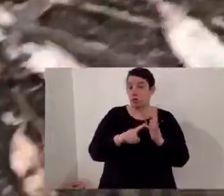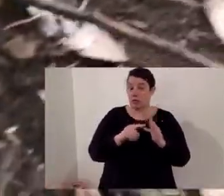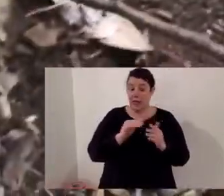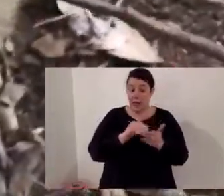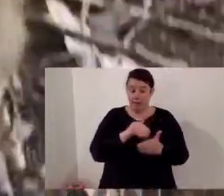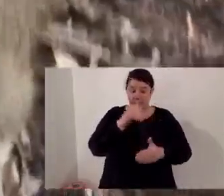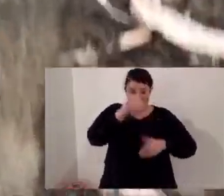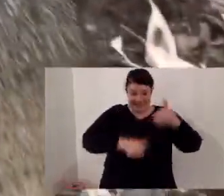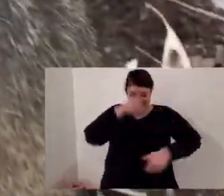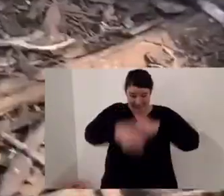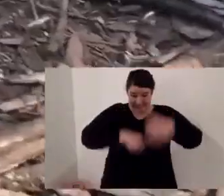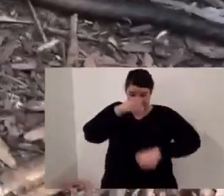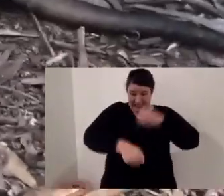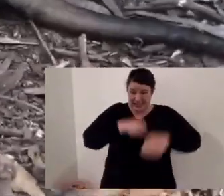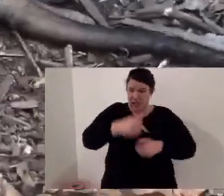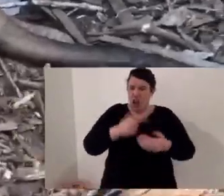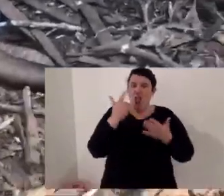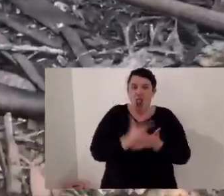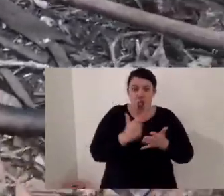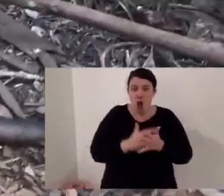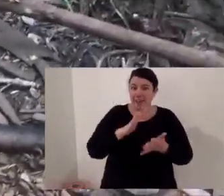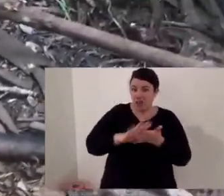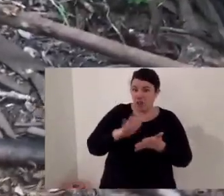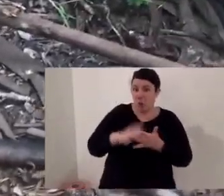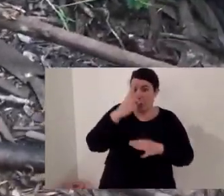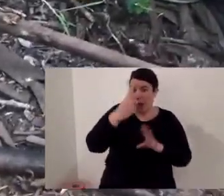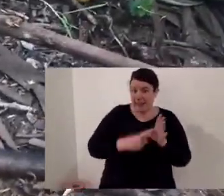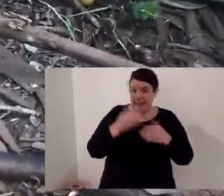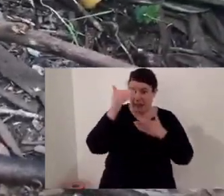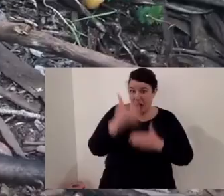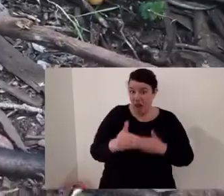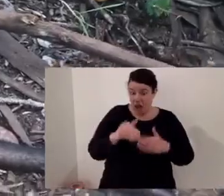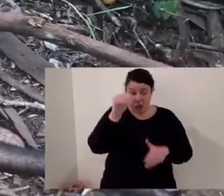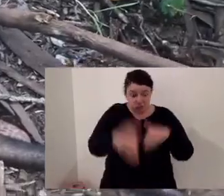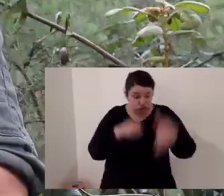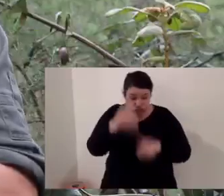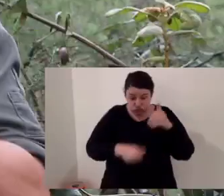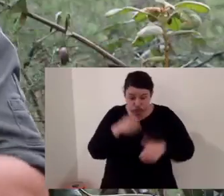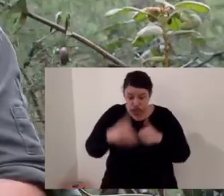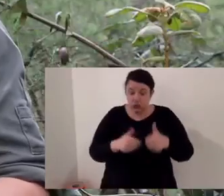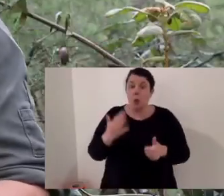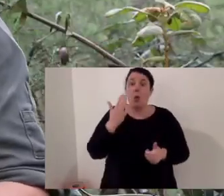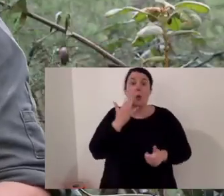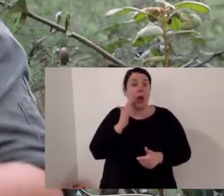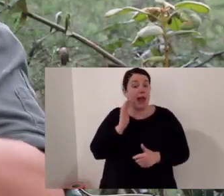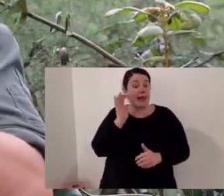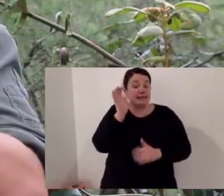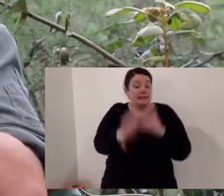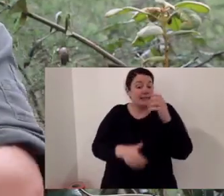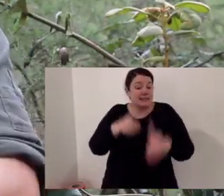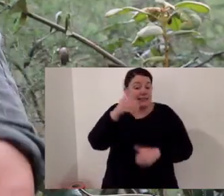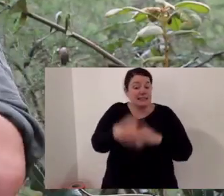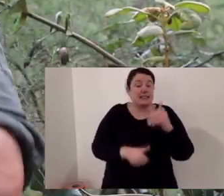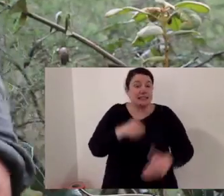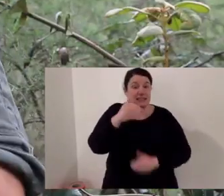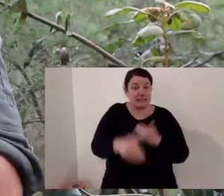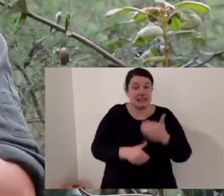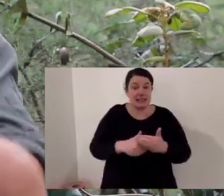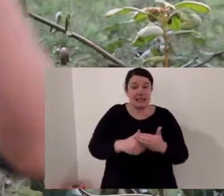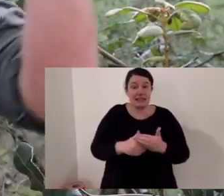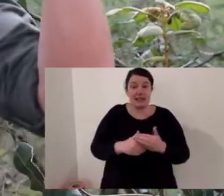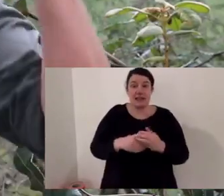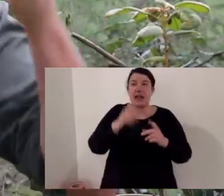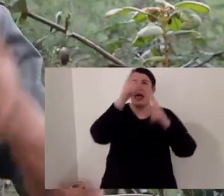digs and it digs an incredible amount of dirt in a year and there's a few things that happen. When it digs it turns over the